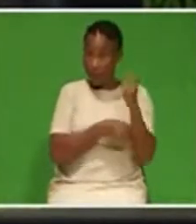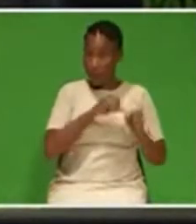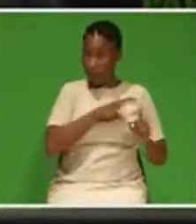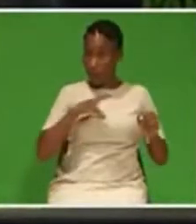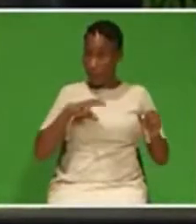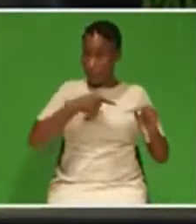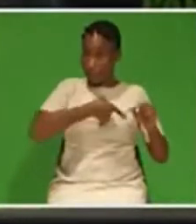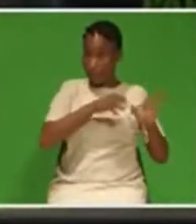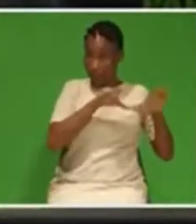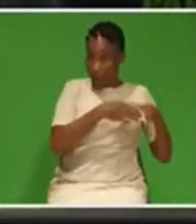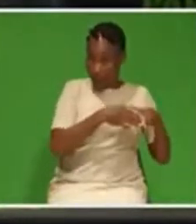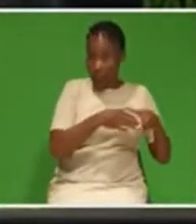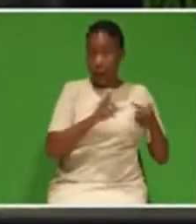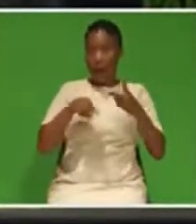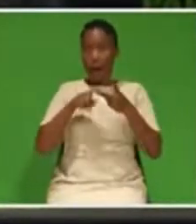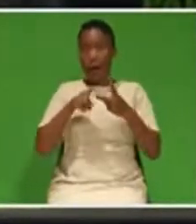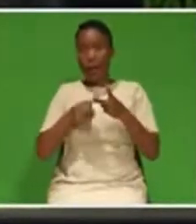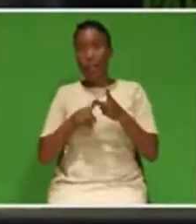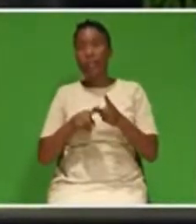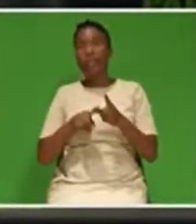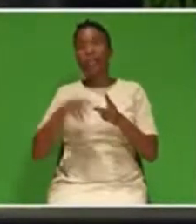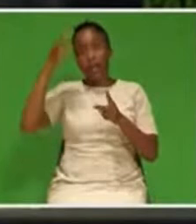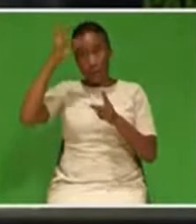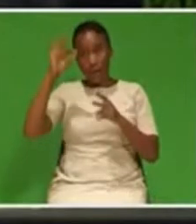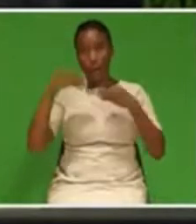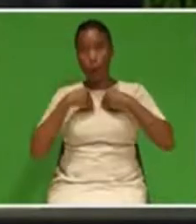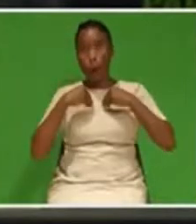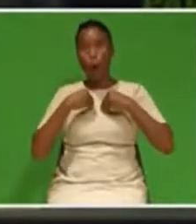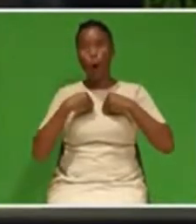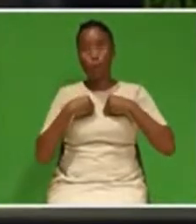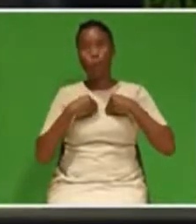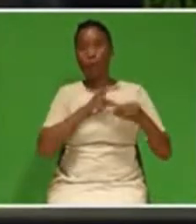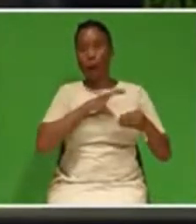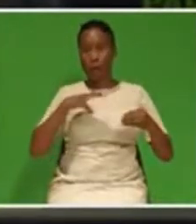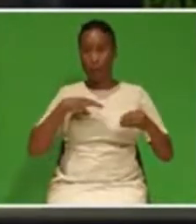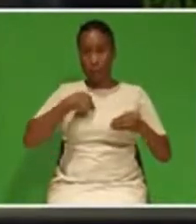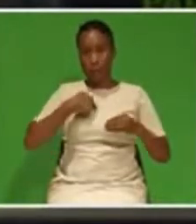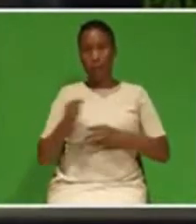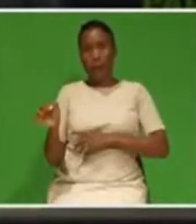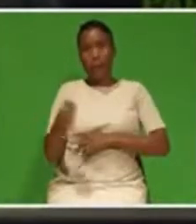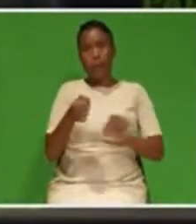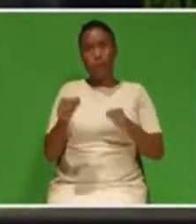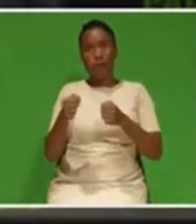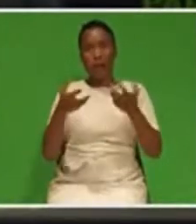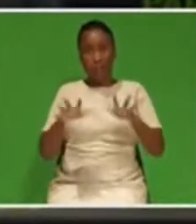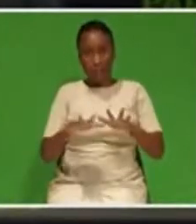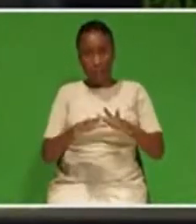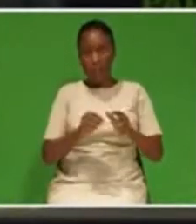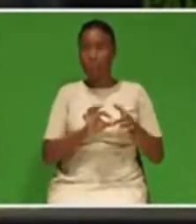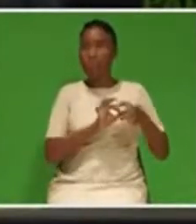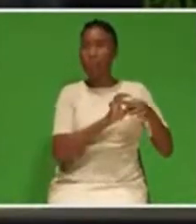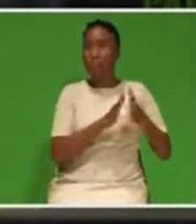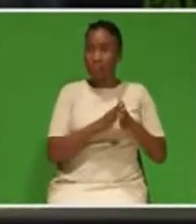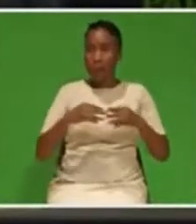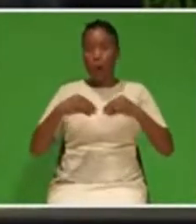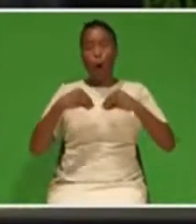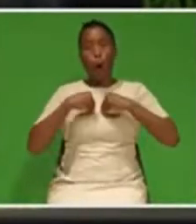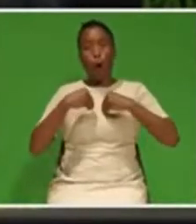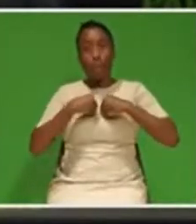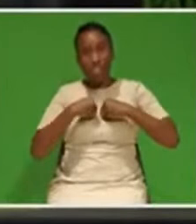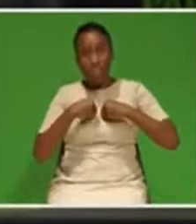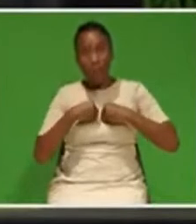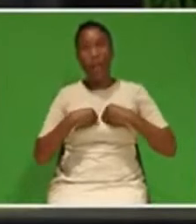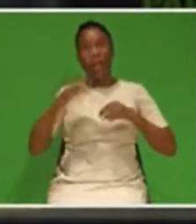the State-Owned Enterprise Council that I appointed. In relation to the ownership and governance of state-owned